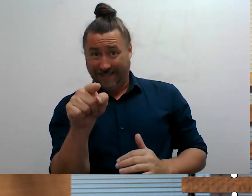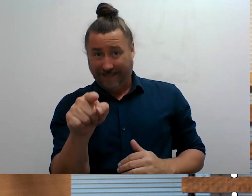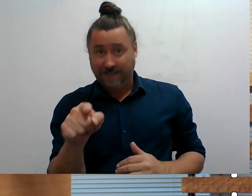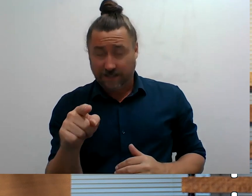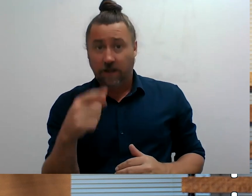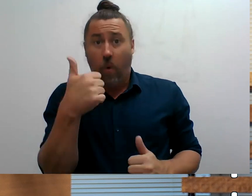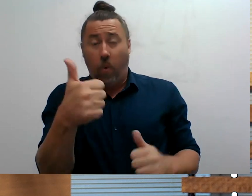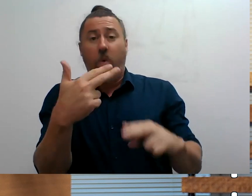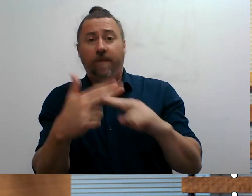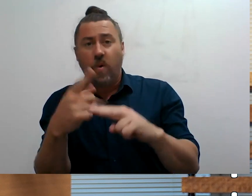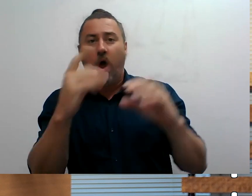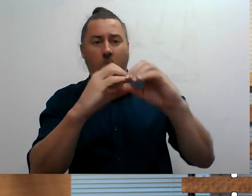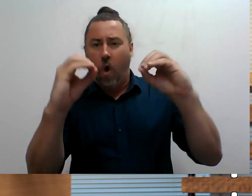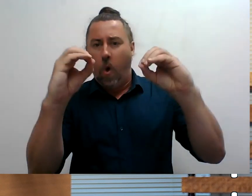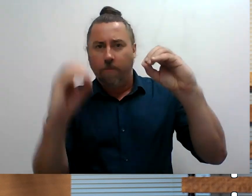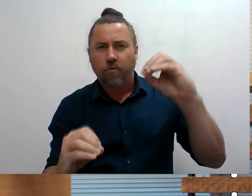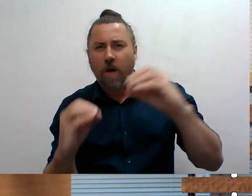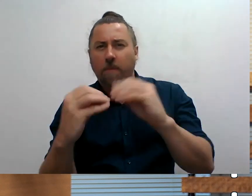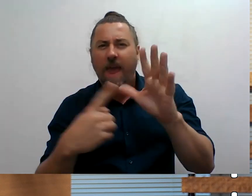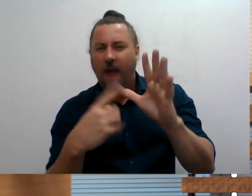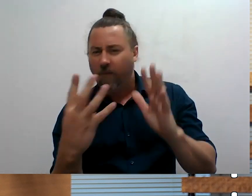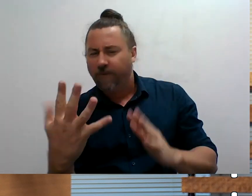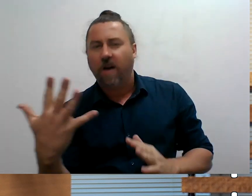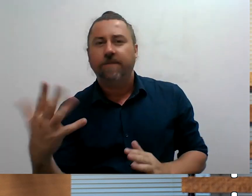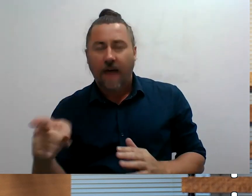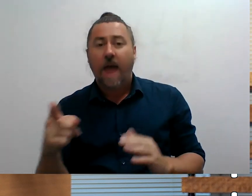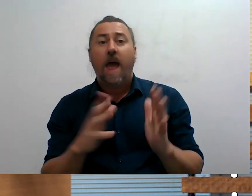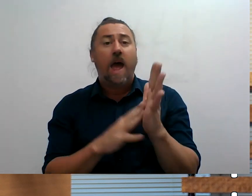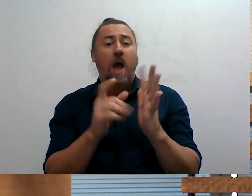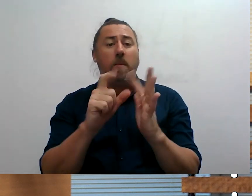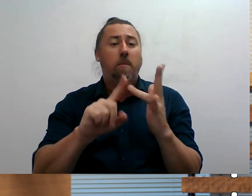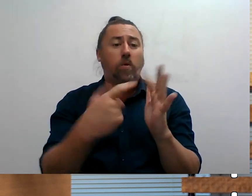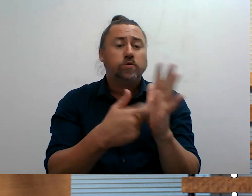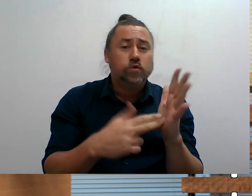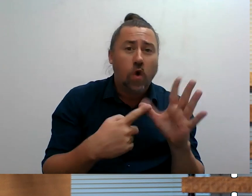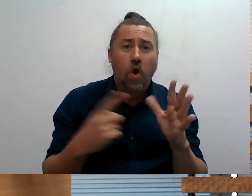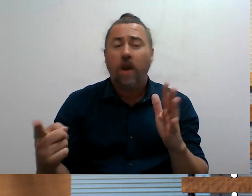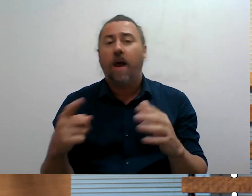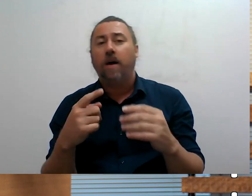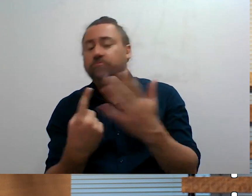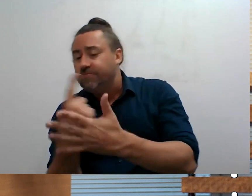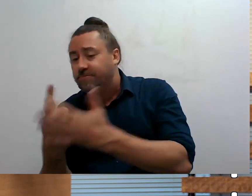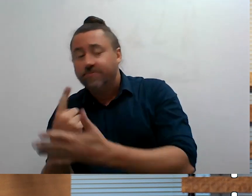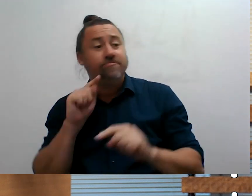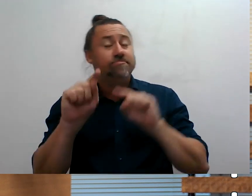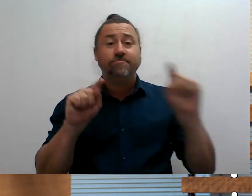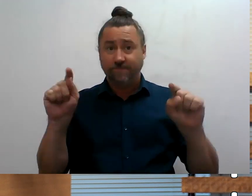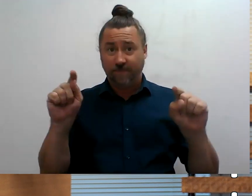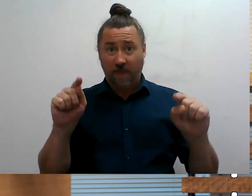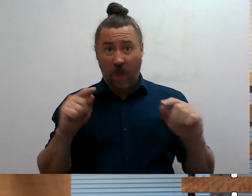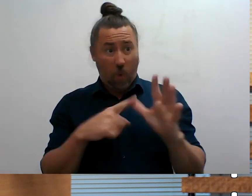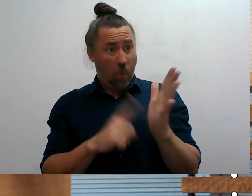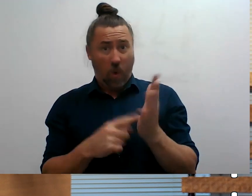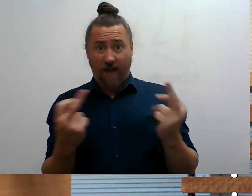well as the omicron BA45 booster, as well as the Pfizer and Moderna vaccines that target both the original strain and the omicron BA1